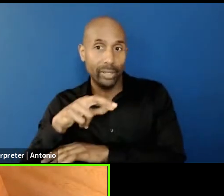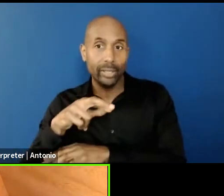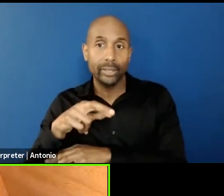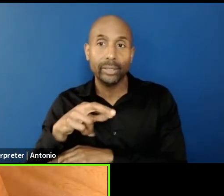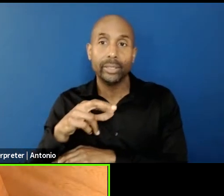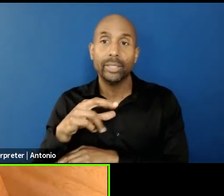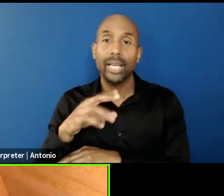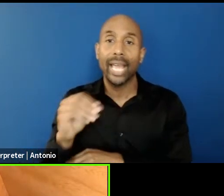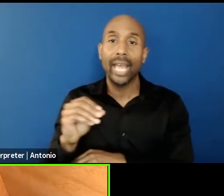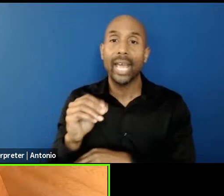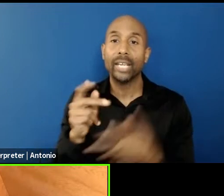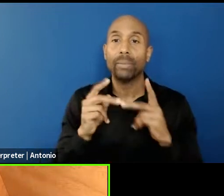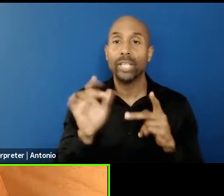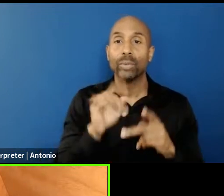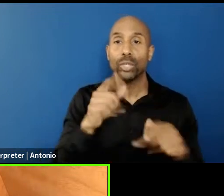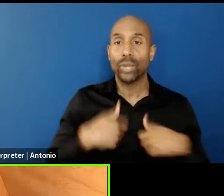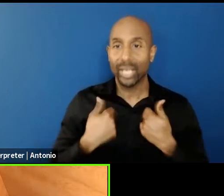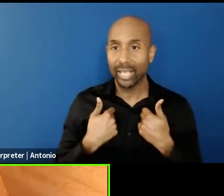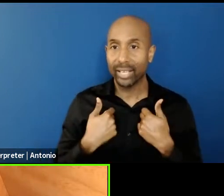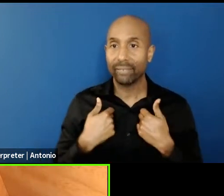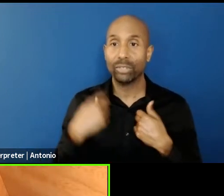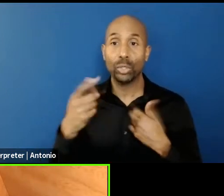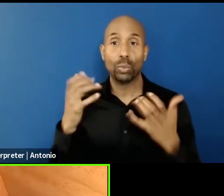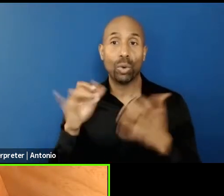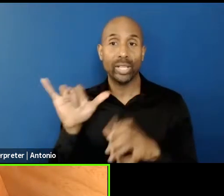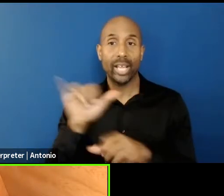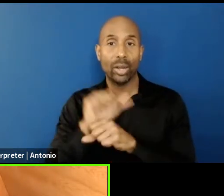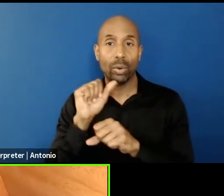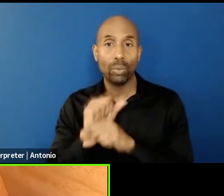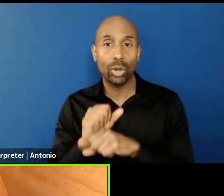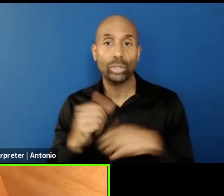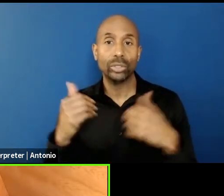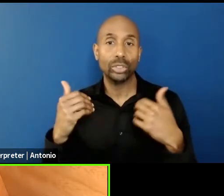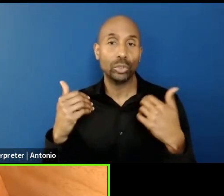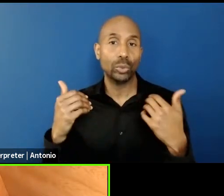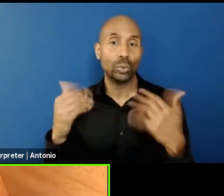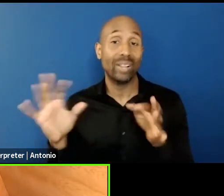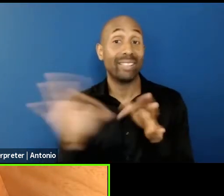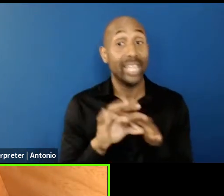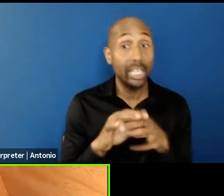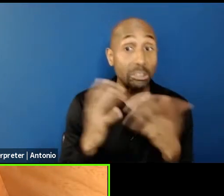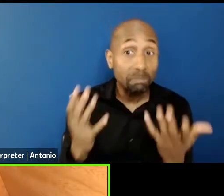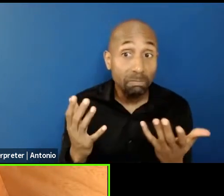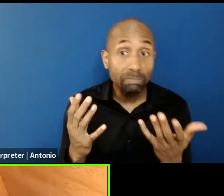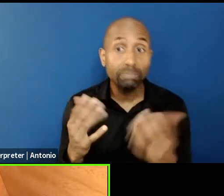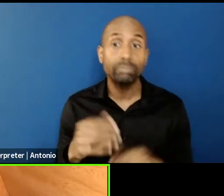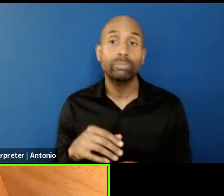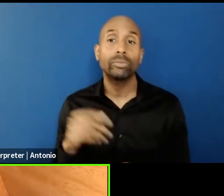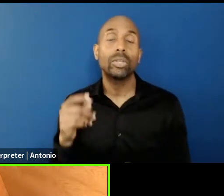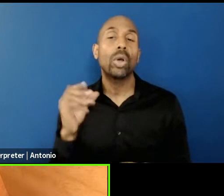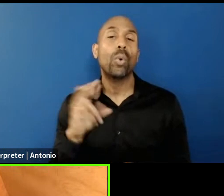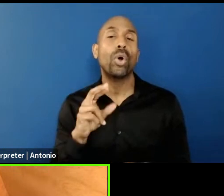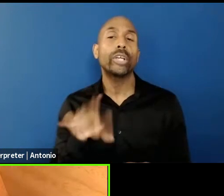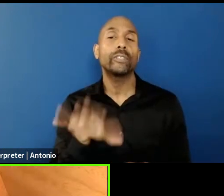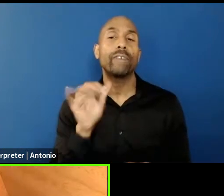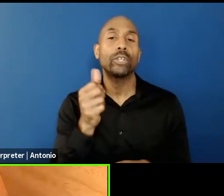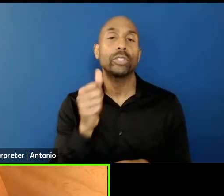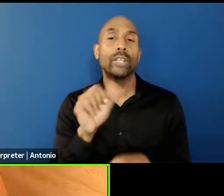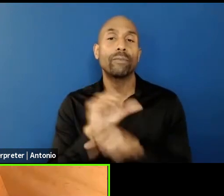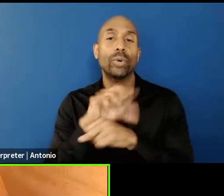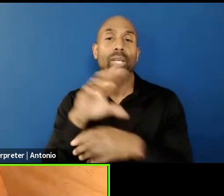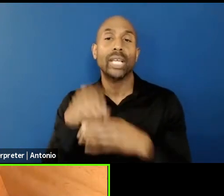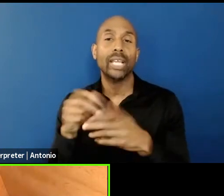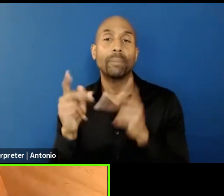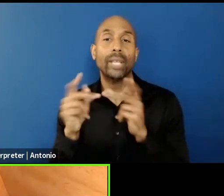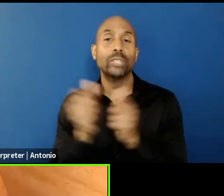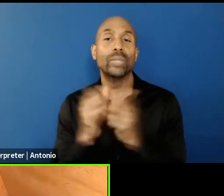process for me, but, and I, you know, I got the last major